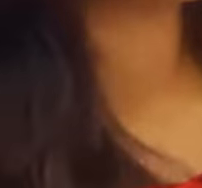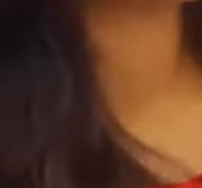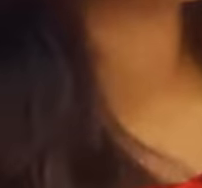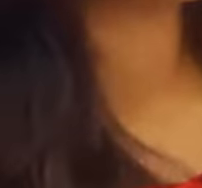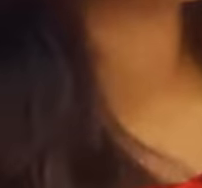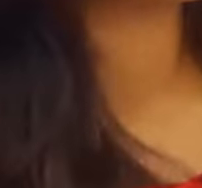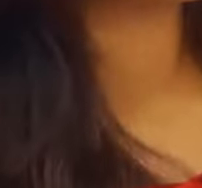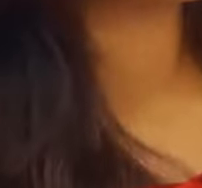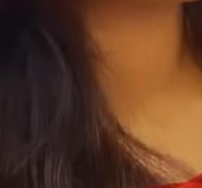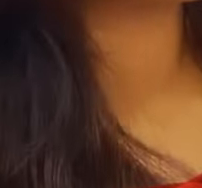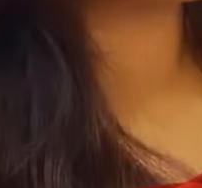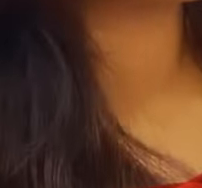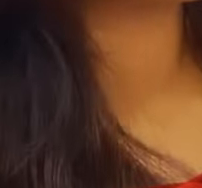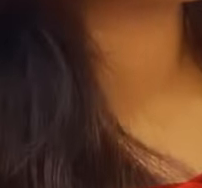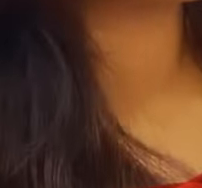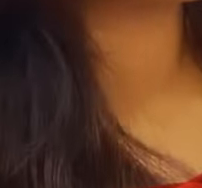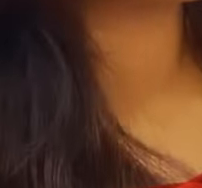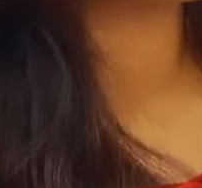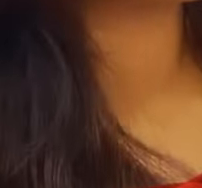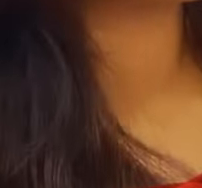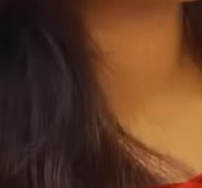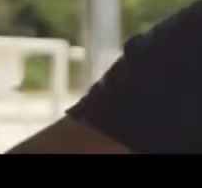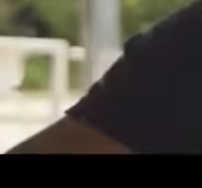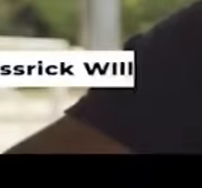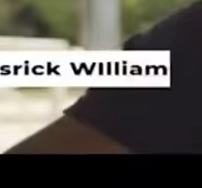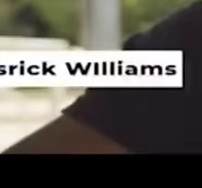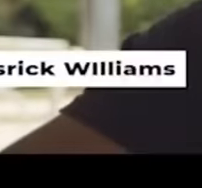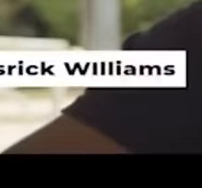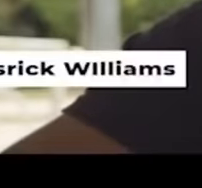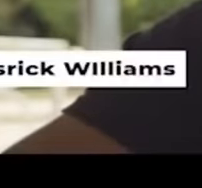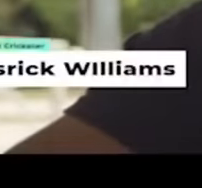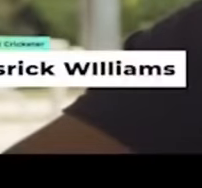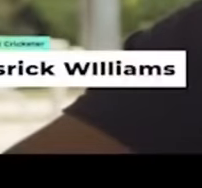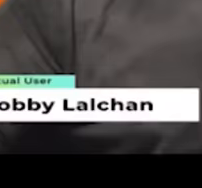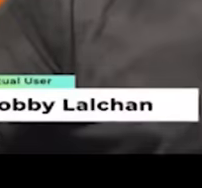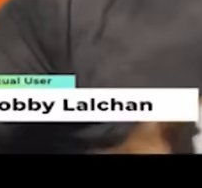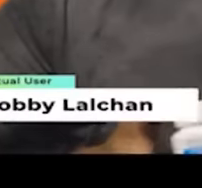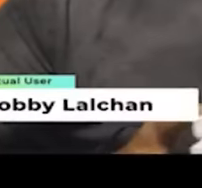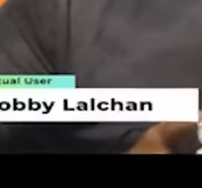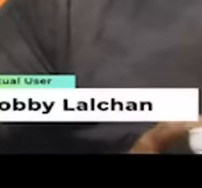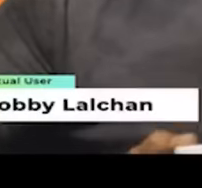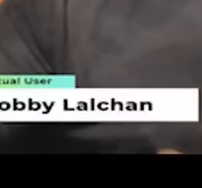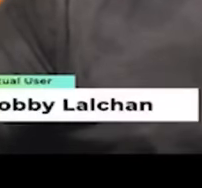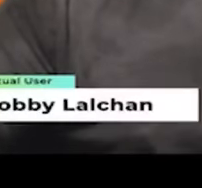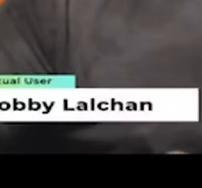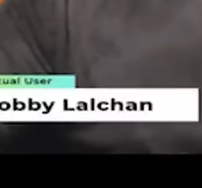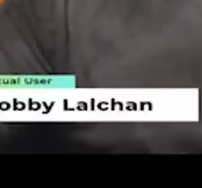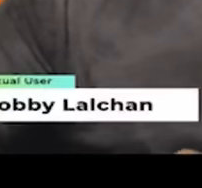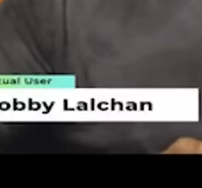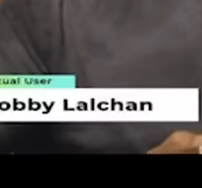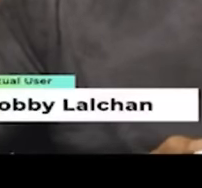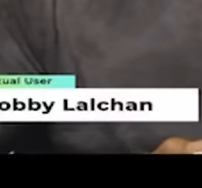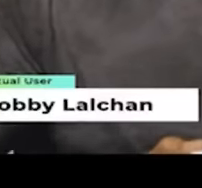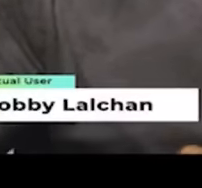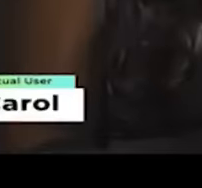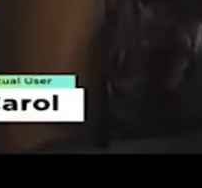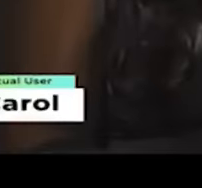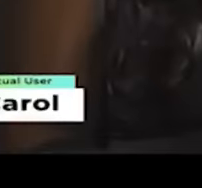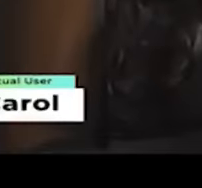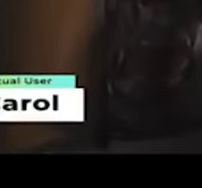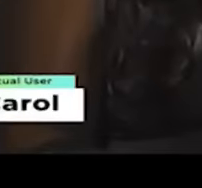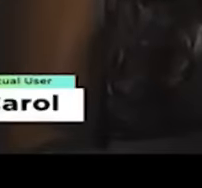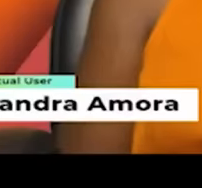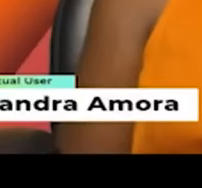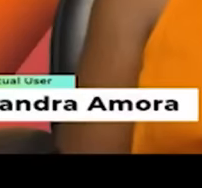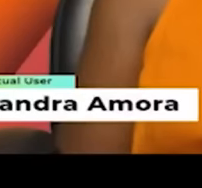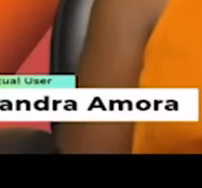See us today at Seaview Optical. Affordable eye care for everyone. I used to wake up feeling tired. I used to suffer a lot with my knees. I had